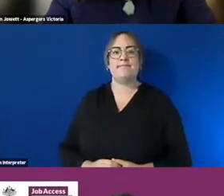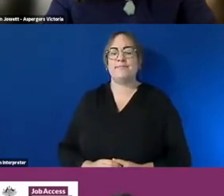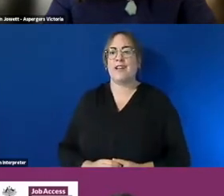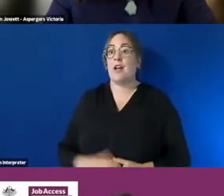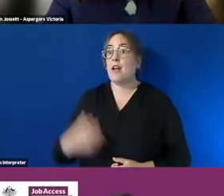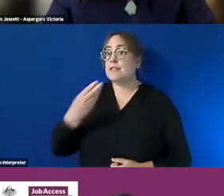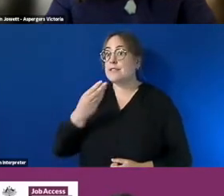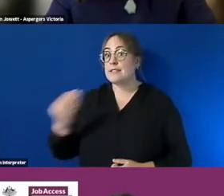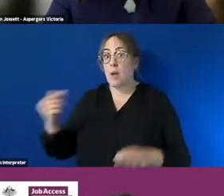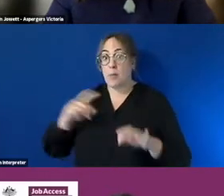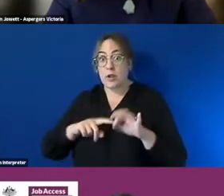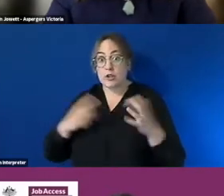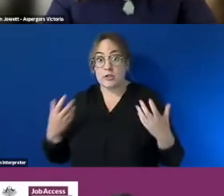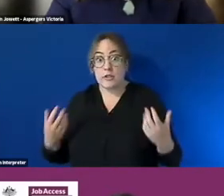q a